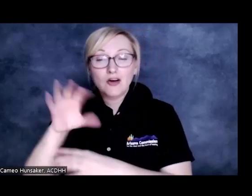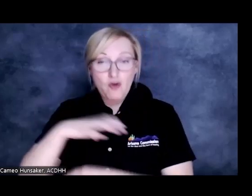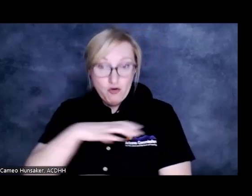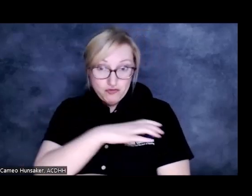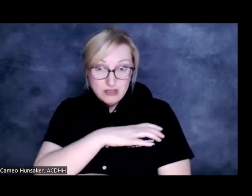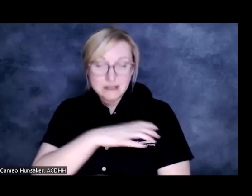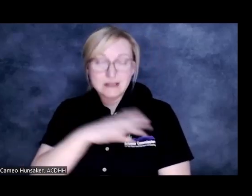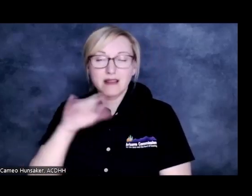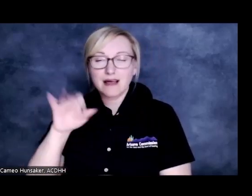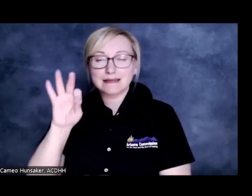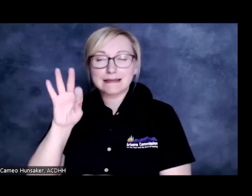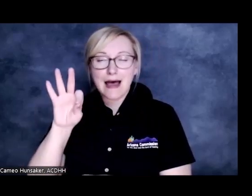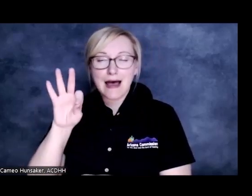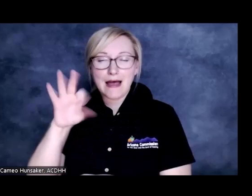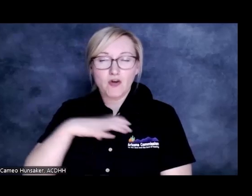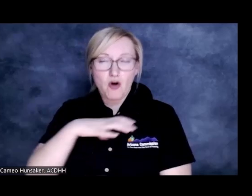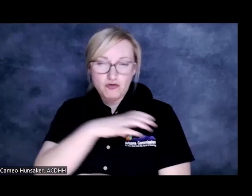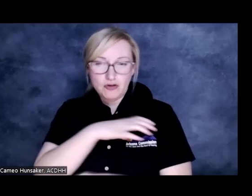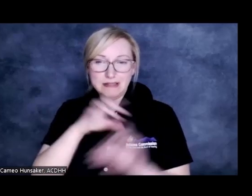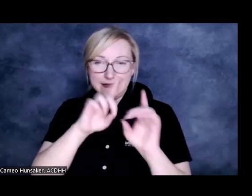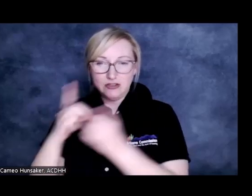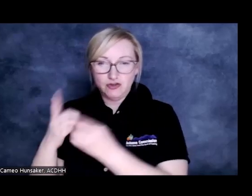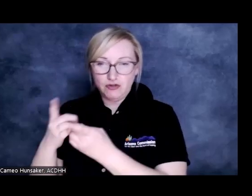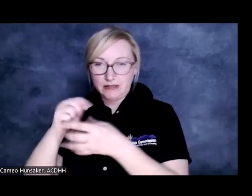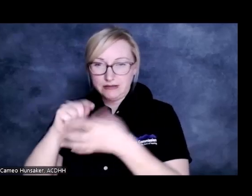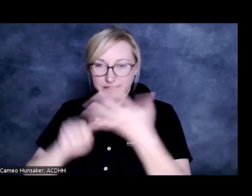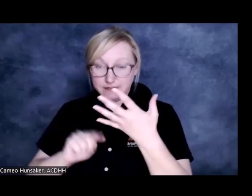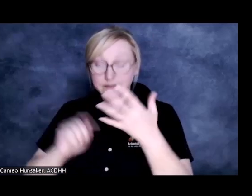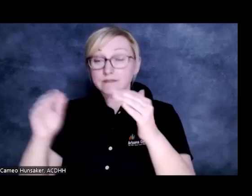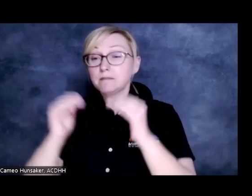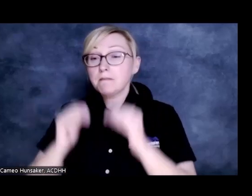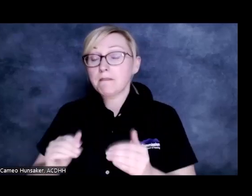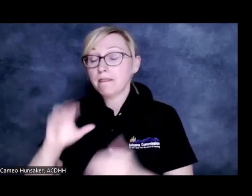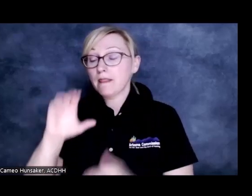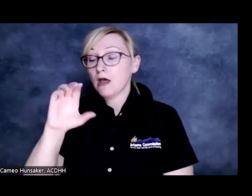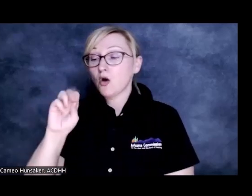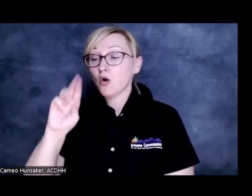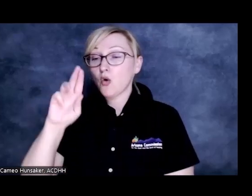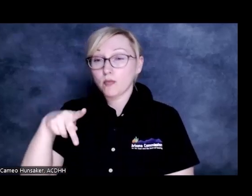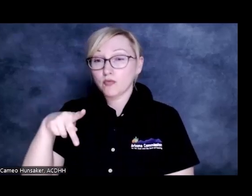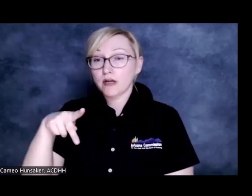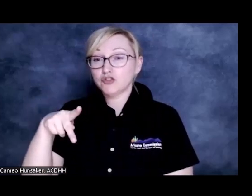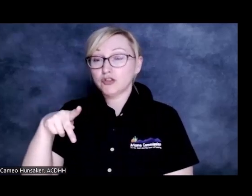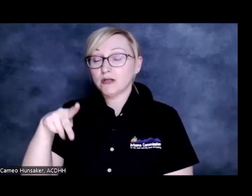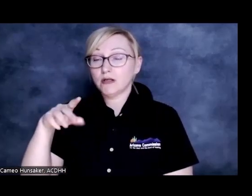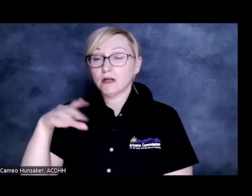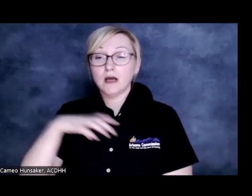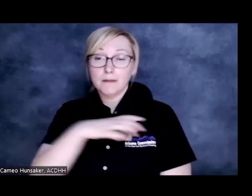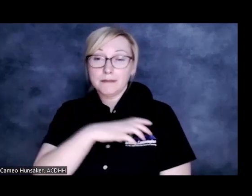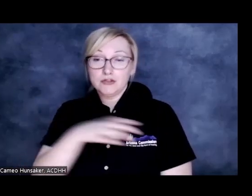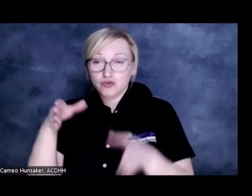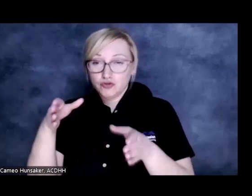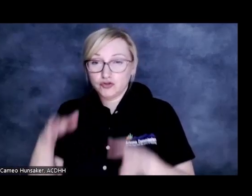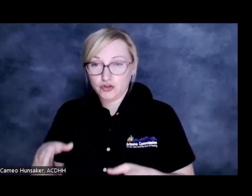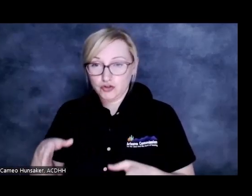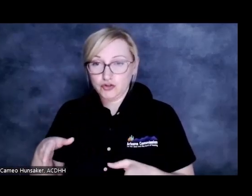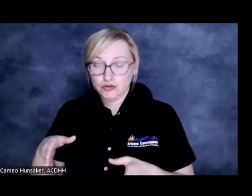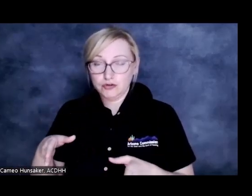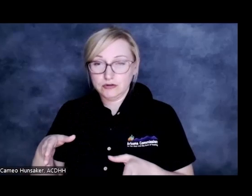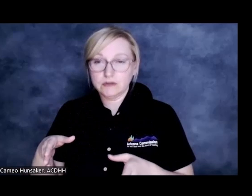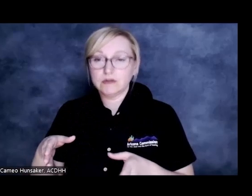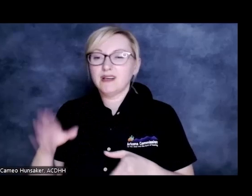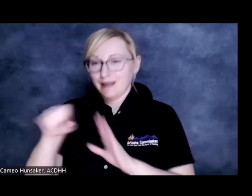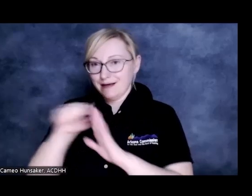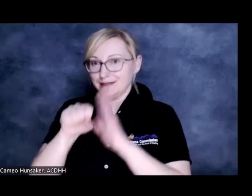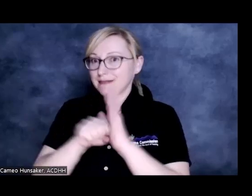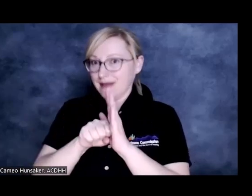So that's Congress. And then we have our corporation commissioners. That's a state office and it's going to be a vote for three. So you